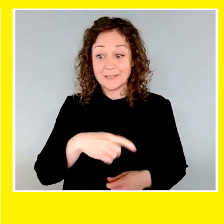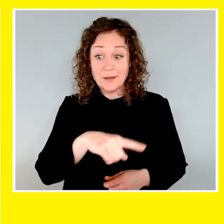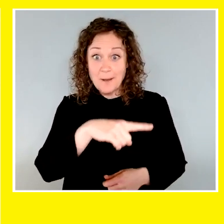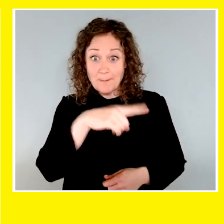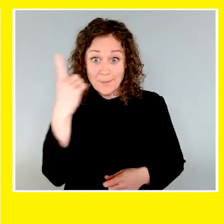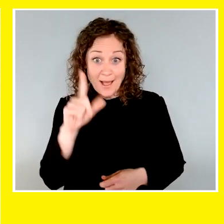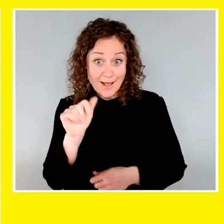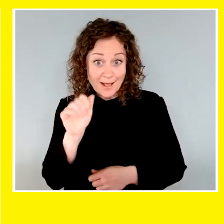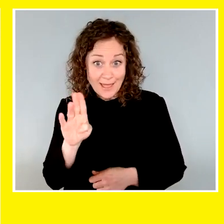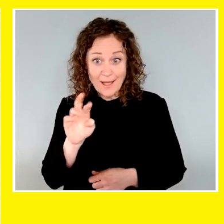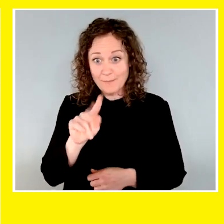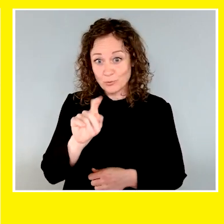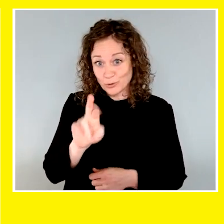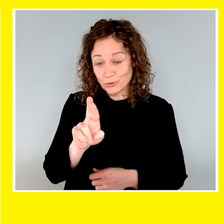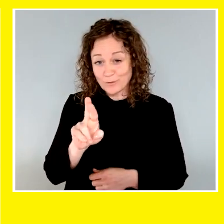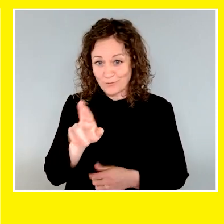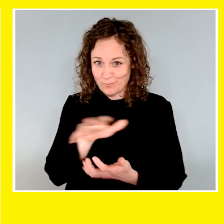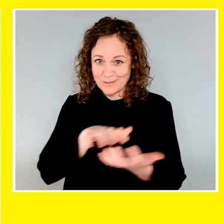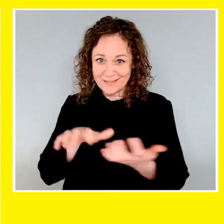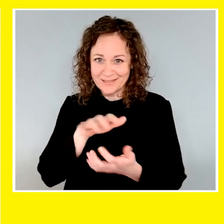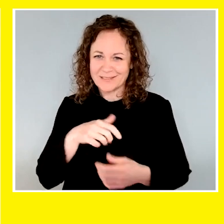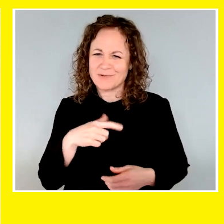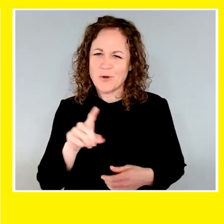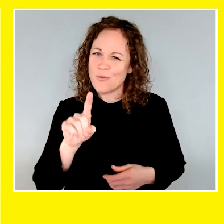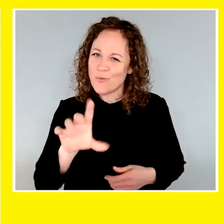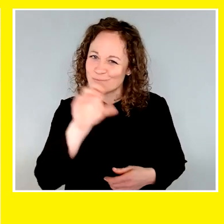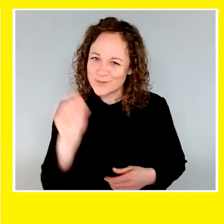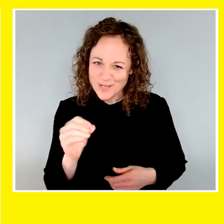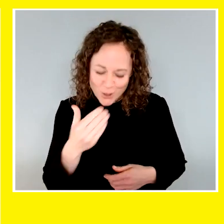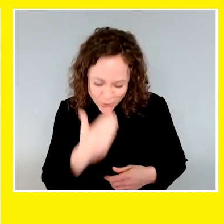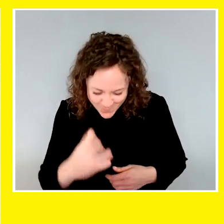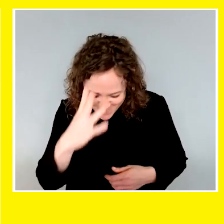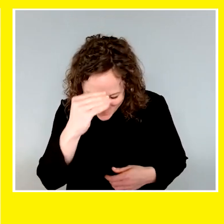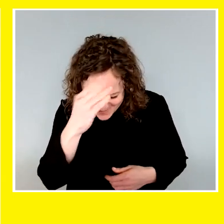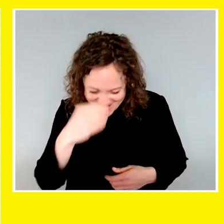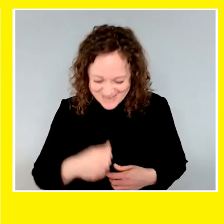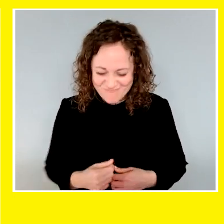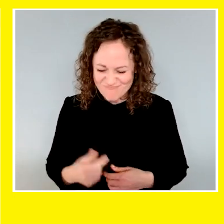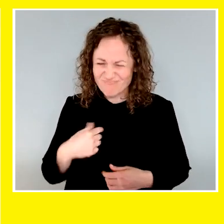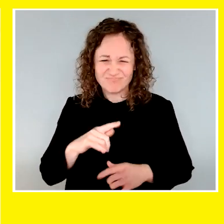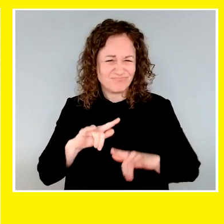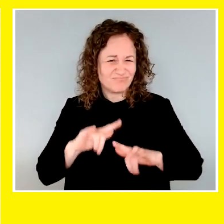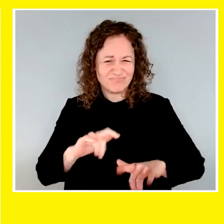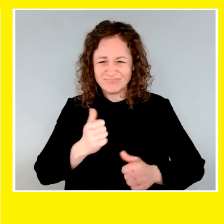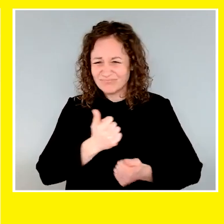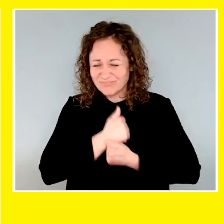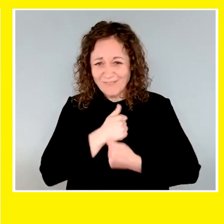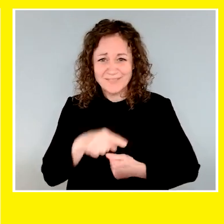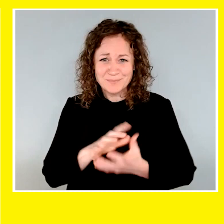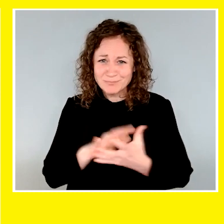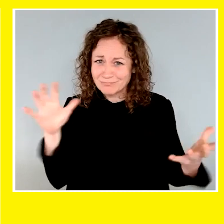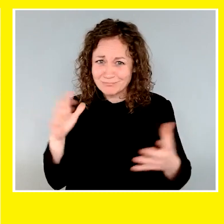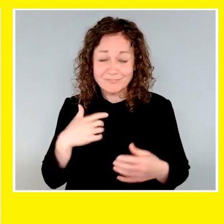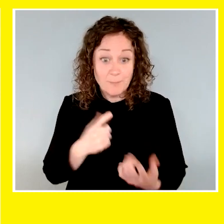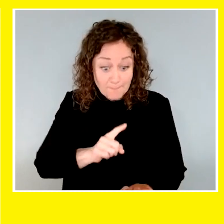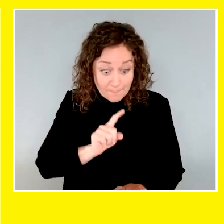He is a black lab golden retriever cross and a hundred percent good boy. I just love him so much. He's